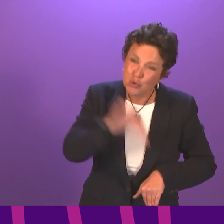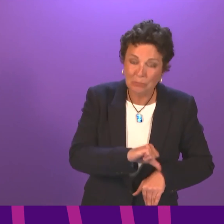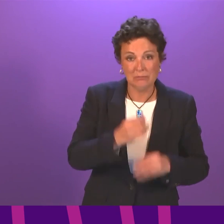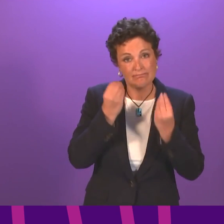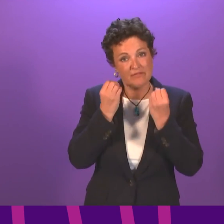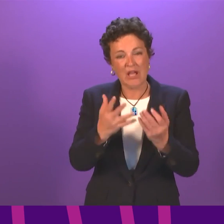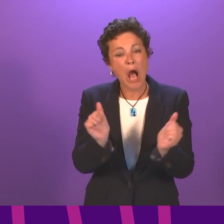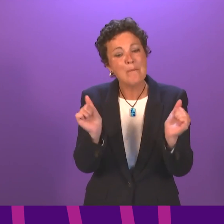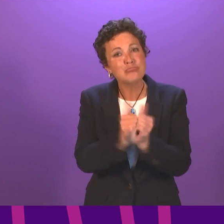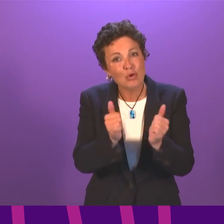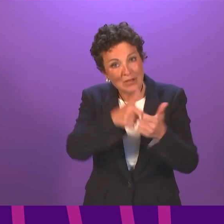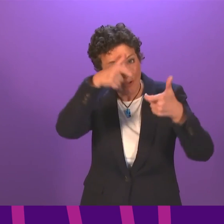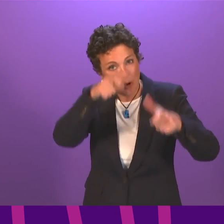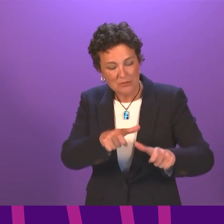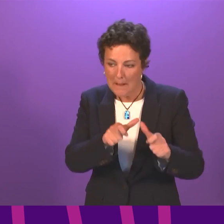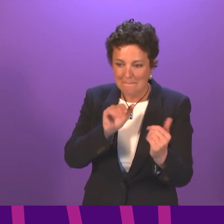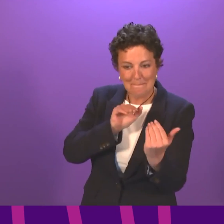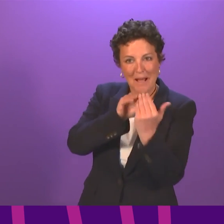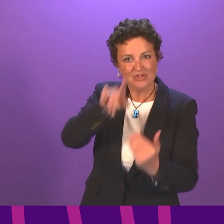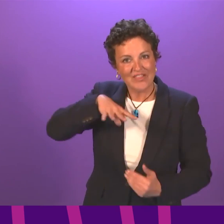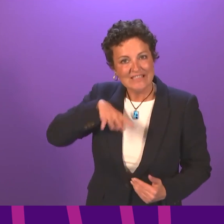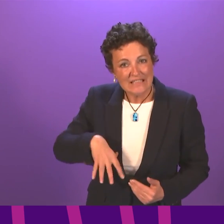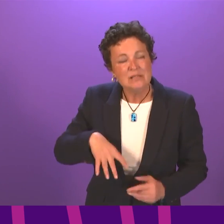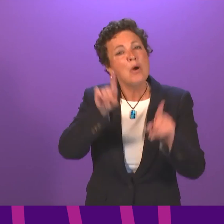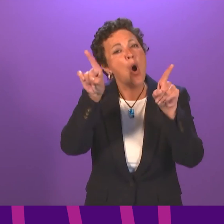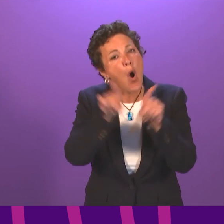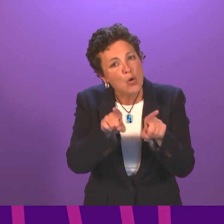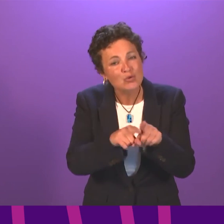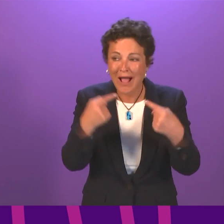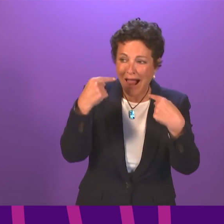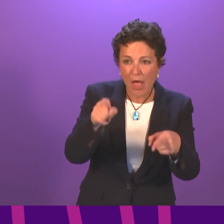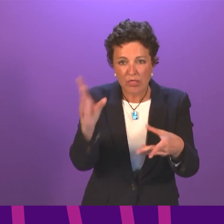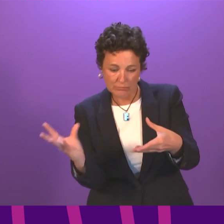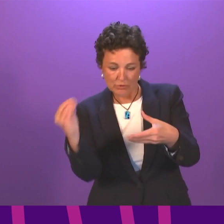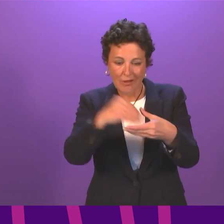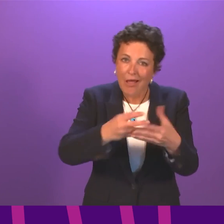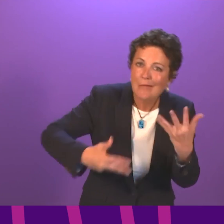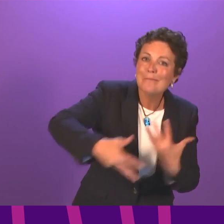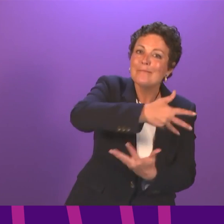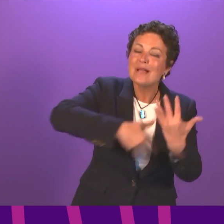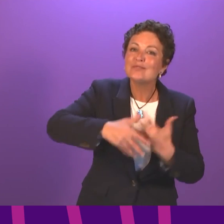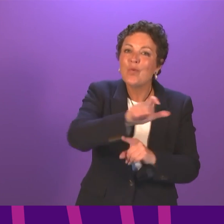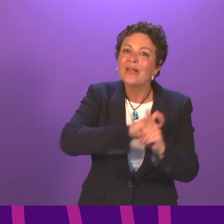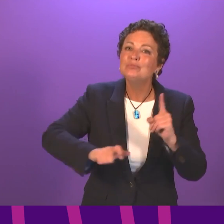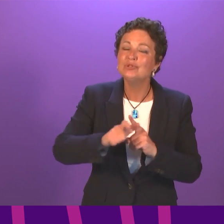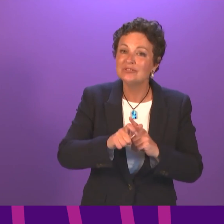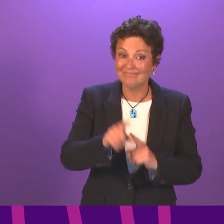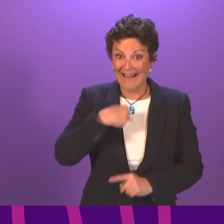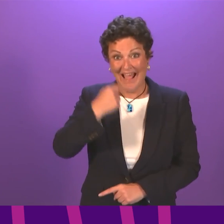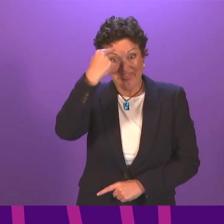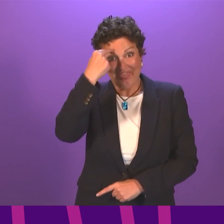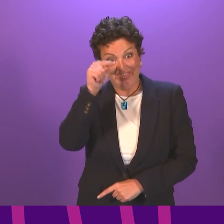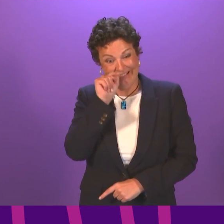get support and can access the services they need, and also enable them to be part of the community. I think these issues underlying